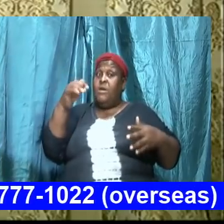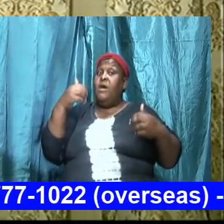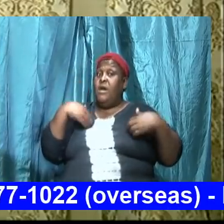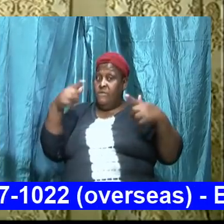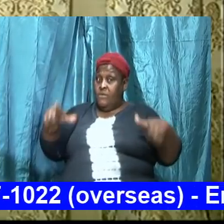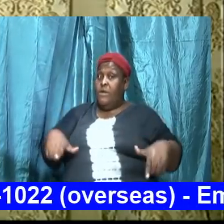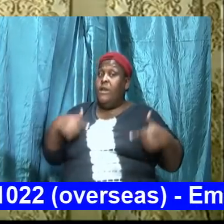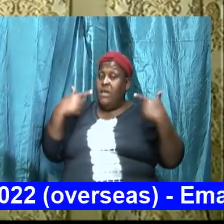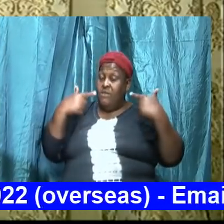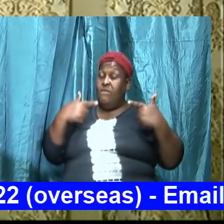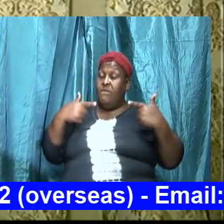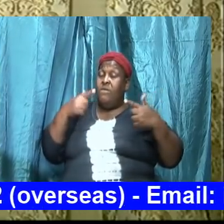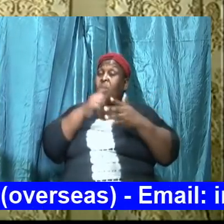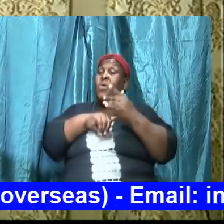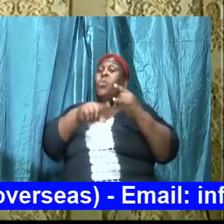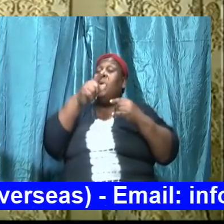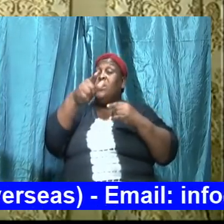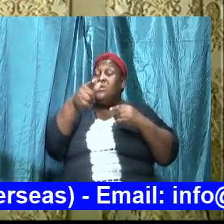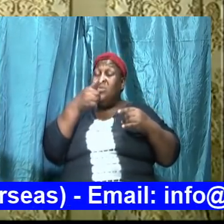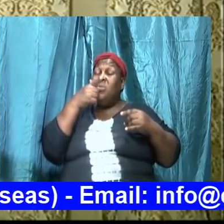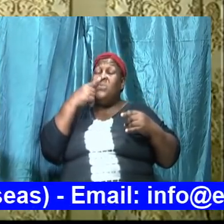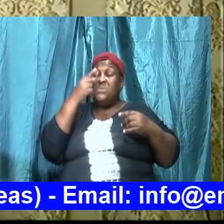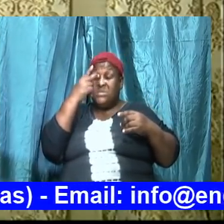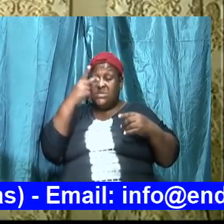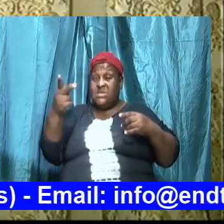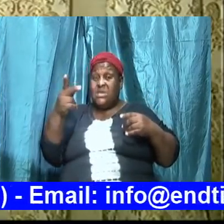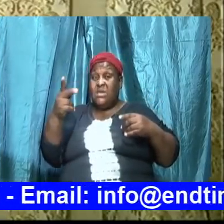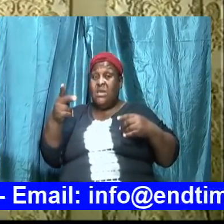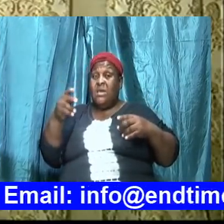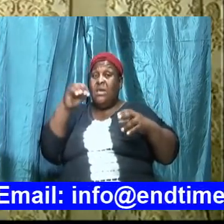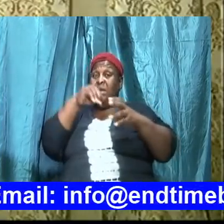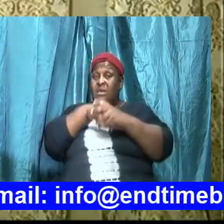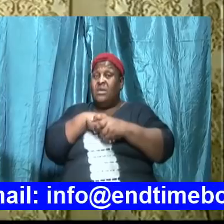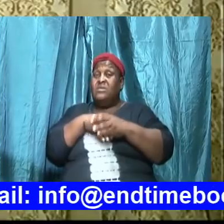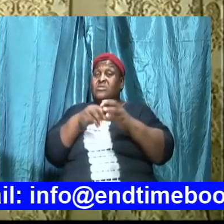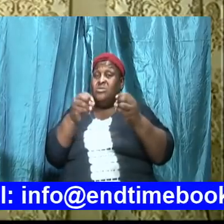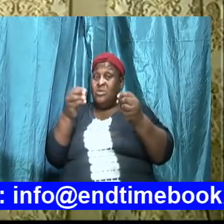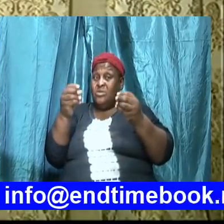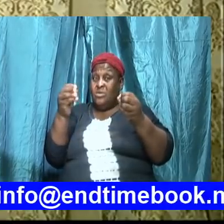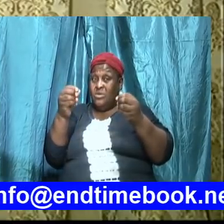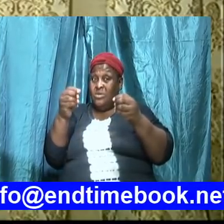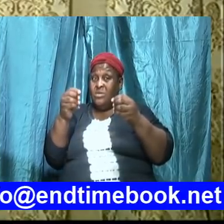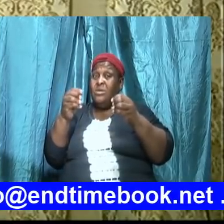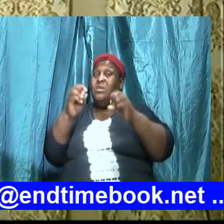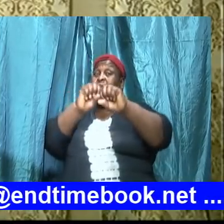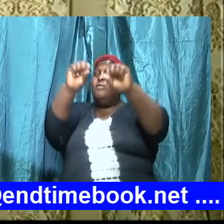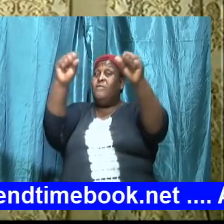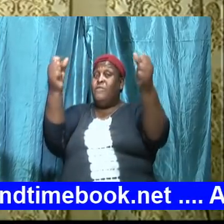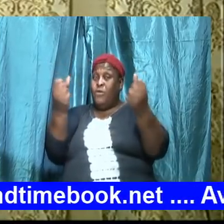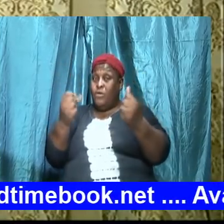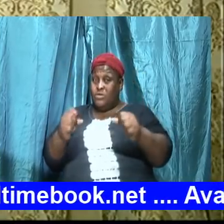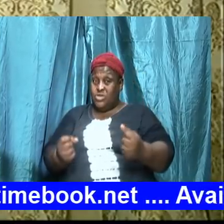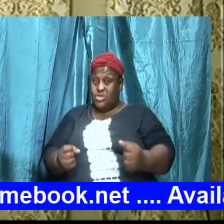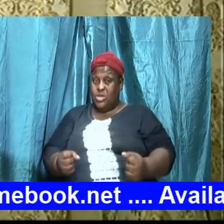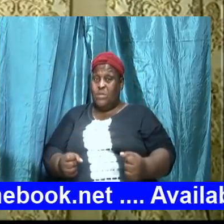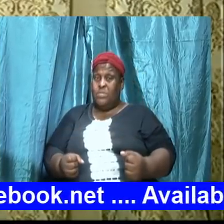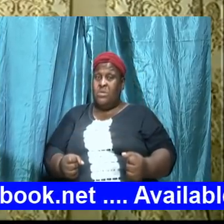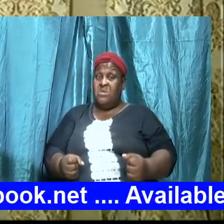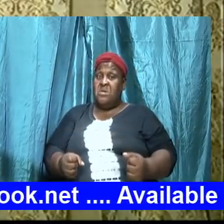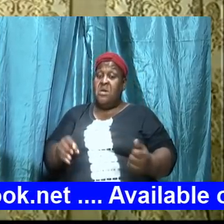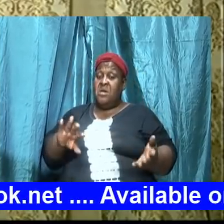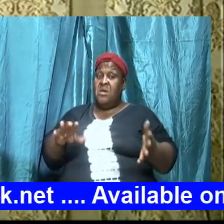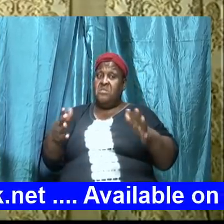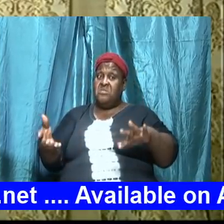seeing here is just flesh what you're seeing here is dirt in a farm and the day that this flesh die